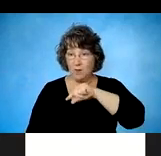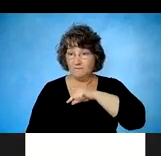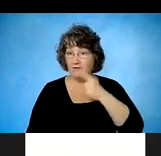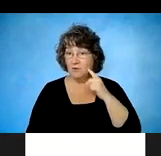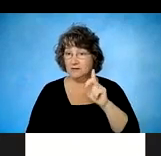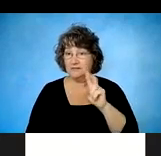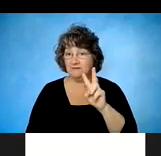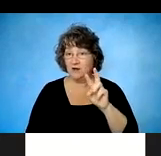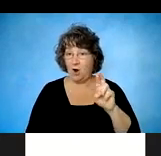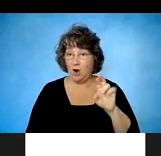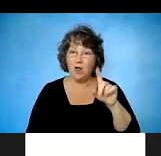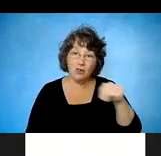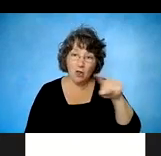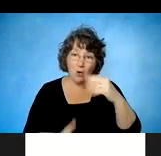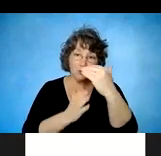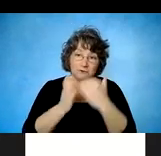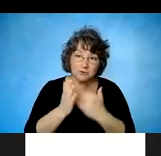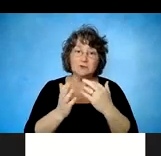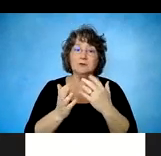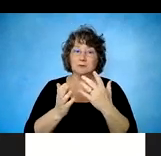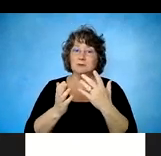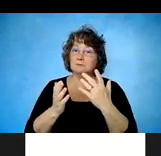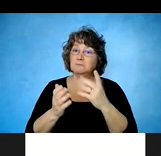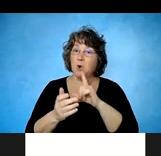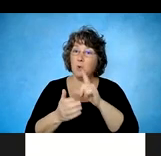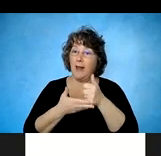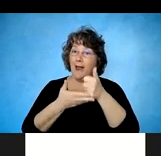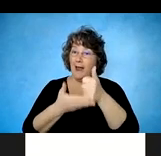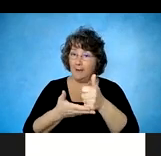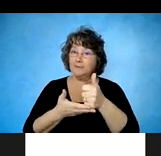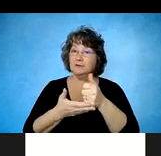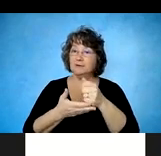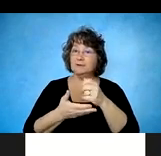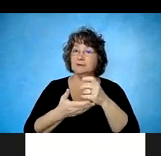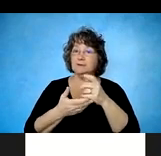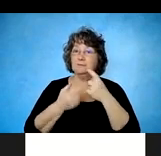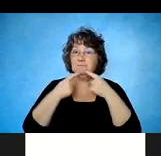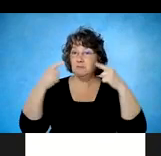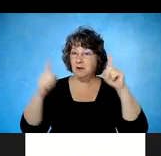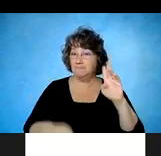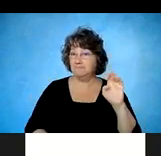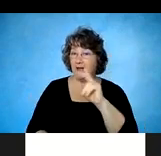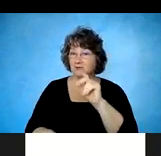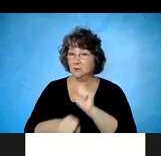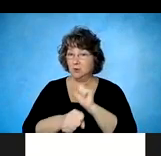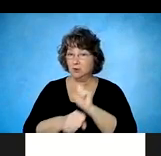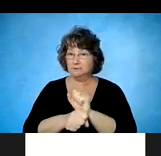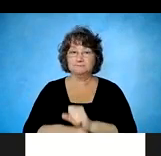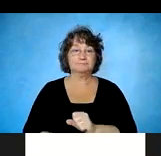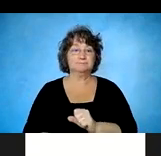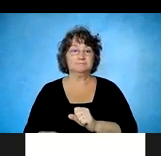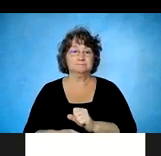and to return to education. The first four, um, are the most commonly documented services, and this includes